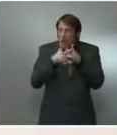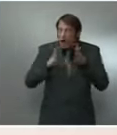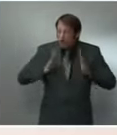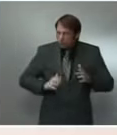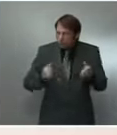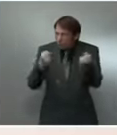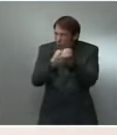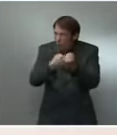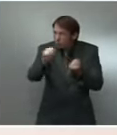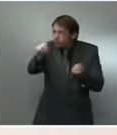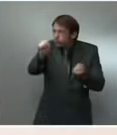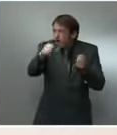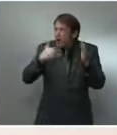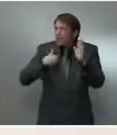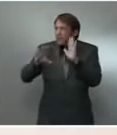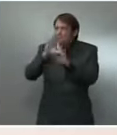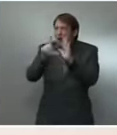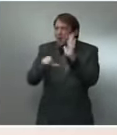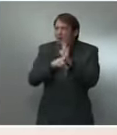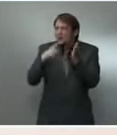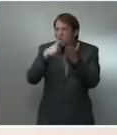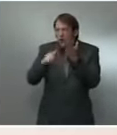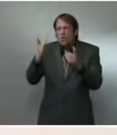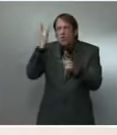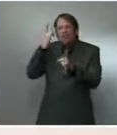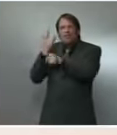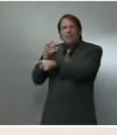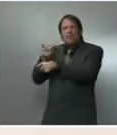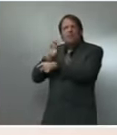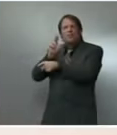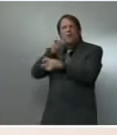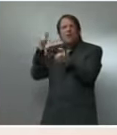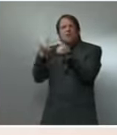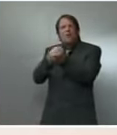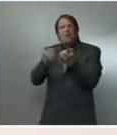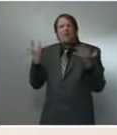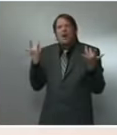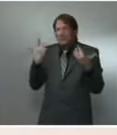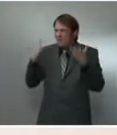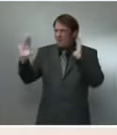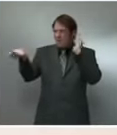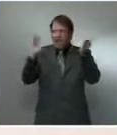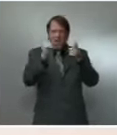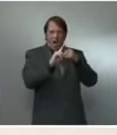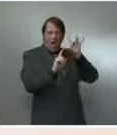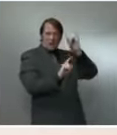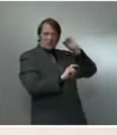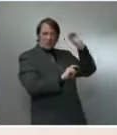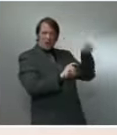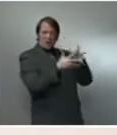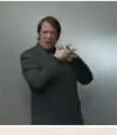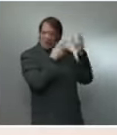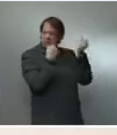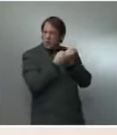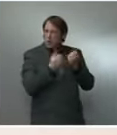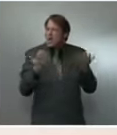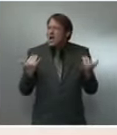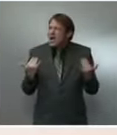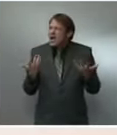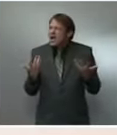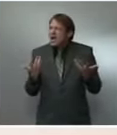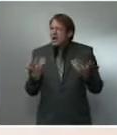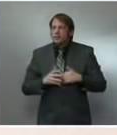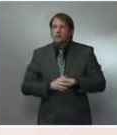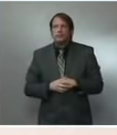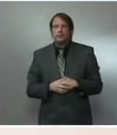vast majority of your own constituents support? And this is an expansion of background checks, which prevents guns getting into the hands of people who should